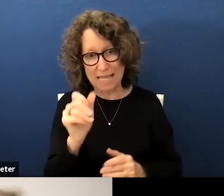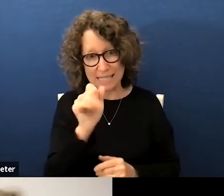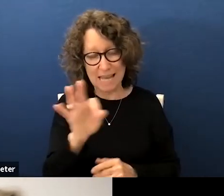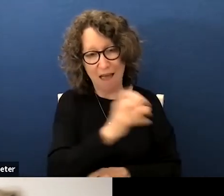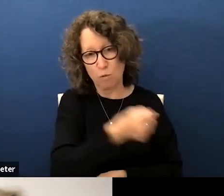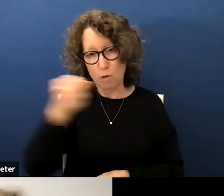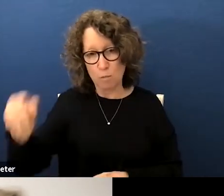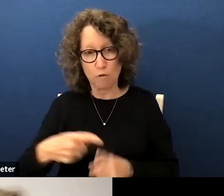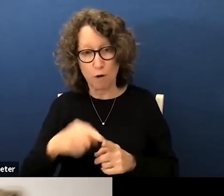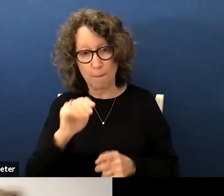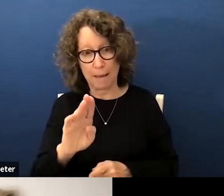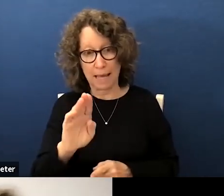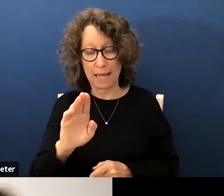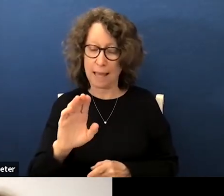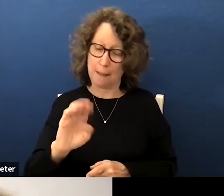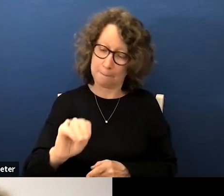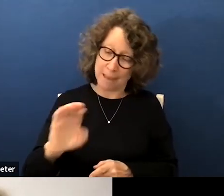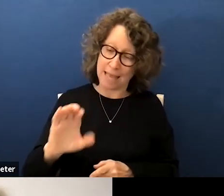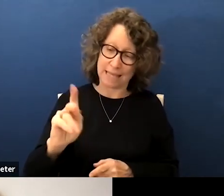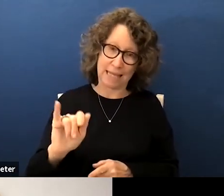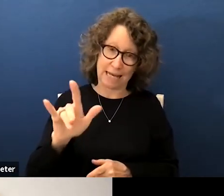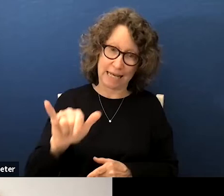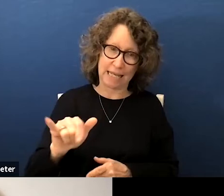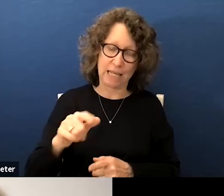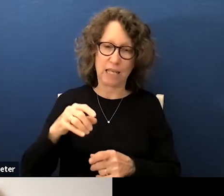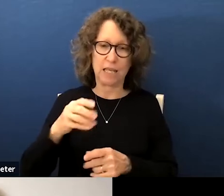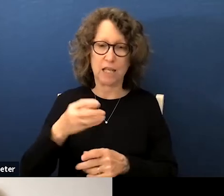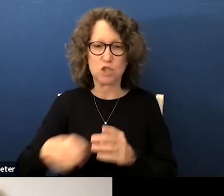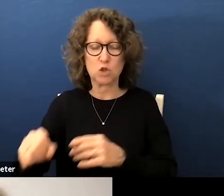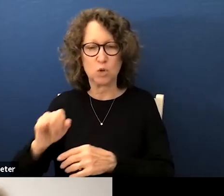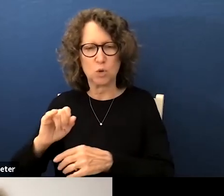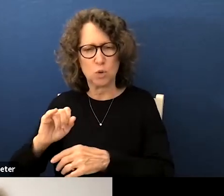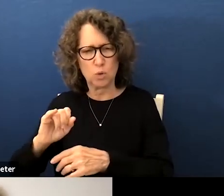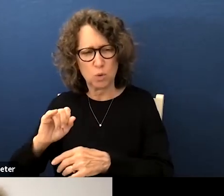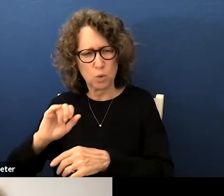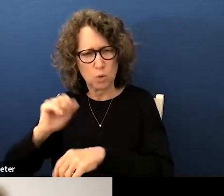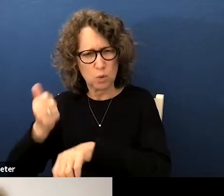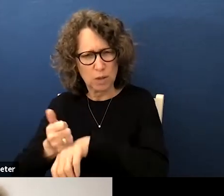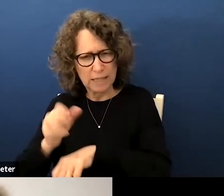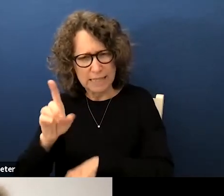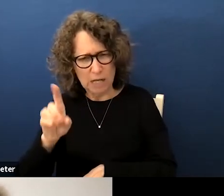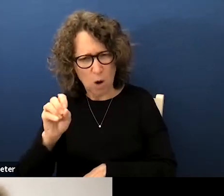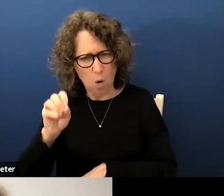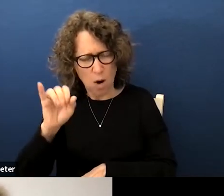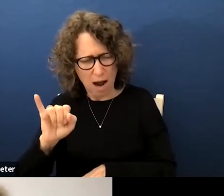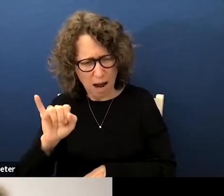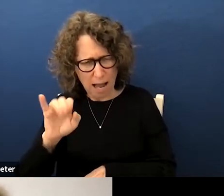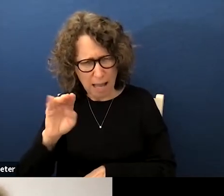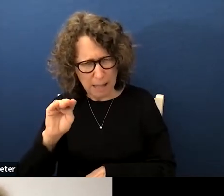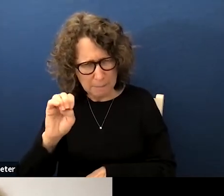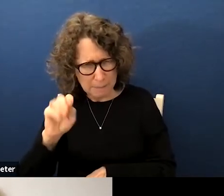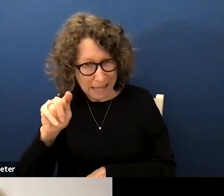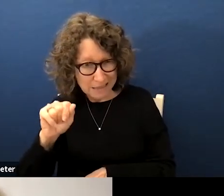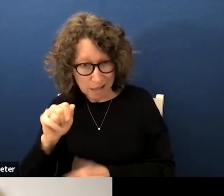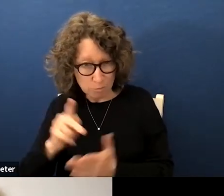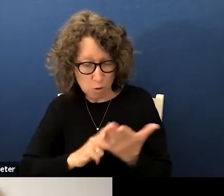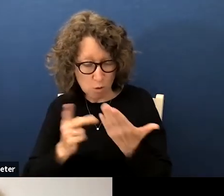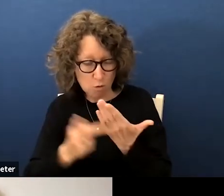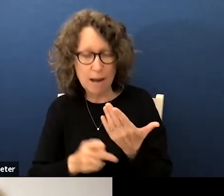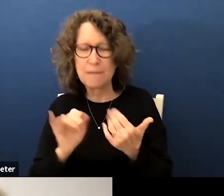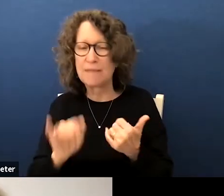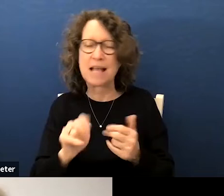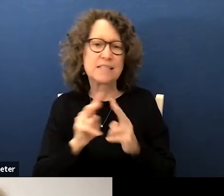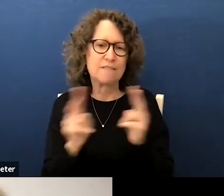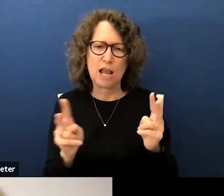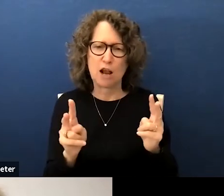moved from mckinley to uh institute the questionable dli meta program that is actually